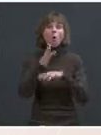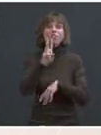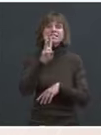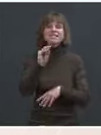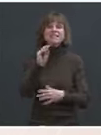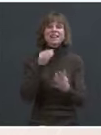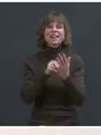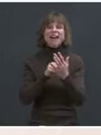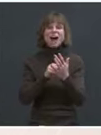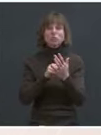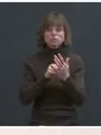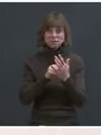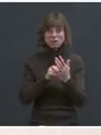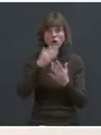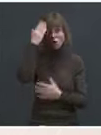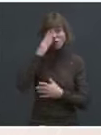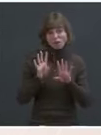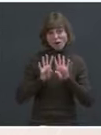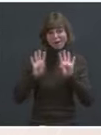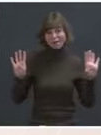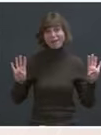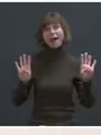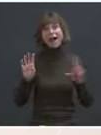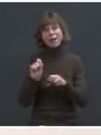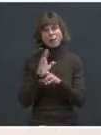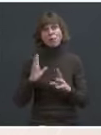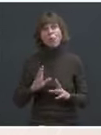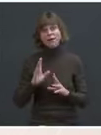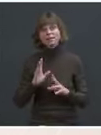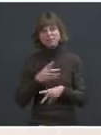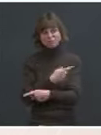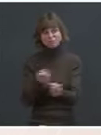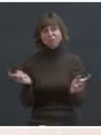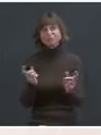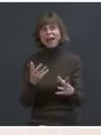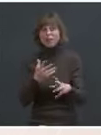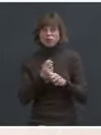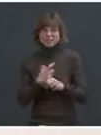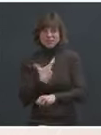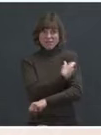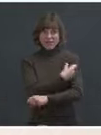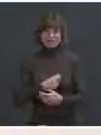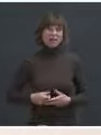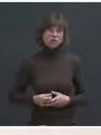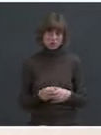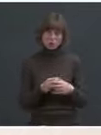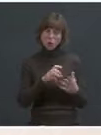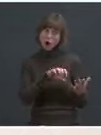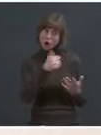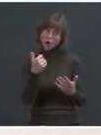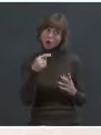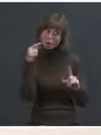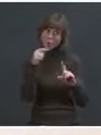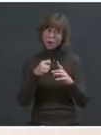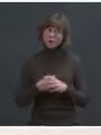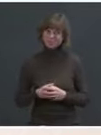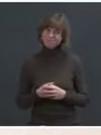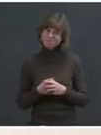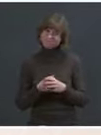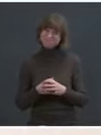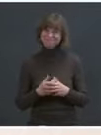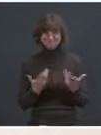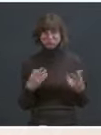DHS employees, including members of U.S. Border Patrol, have received a vaccination. So that's another just point, just to provide